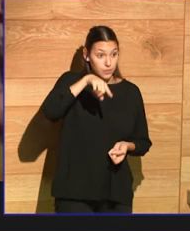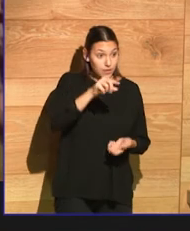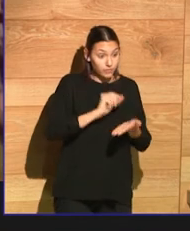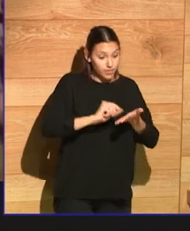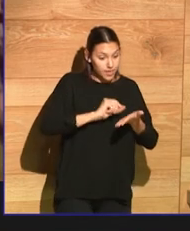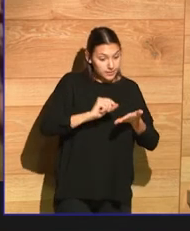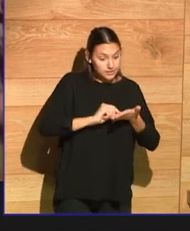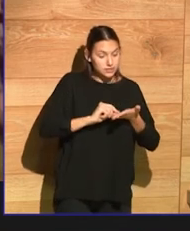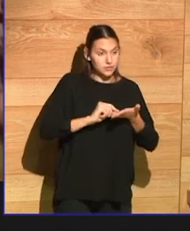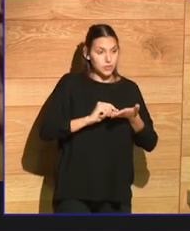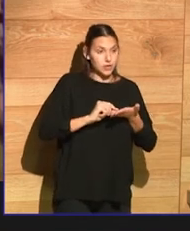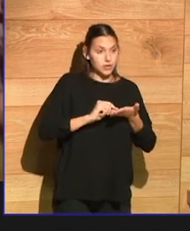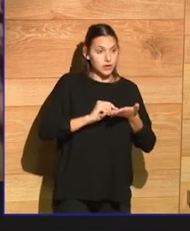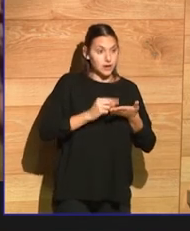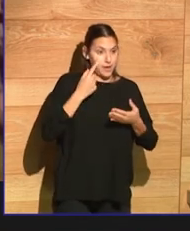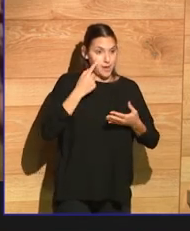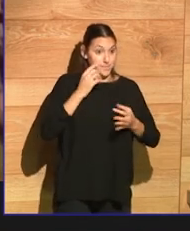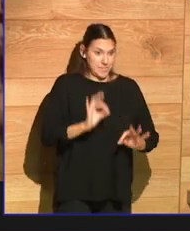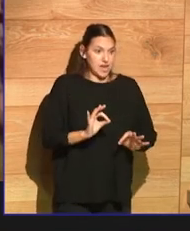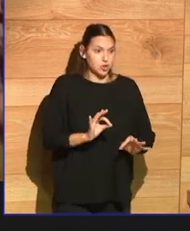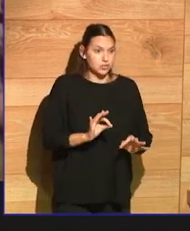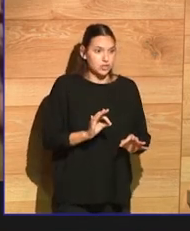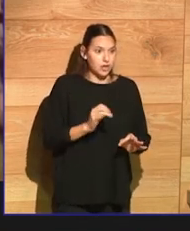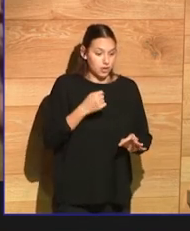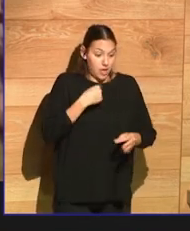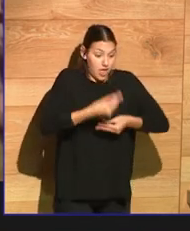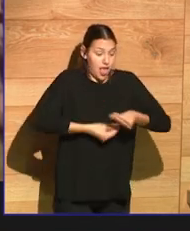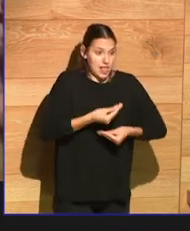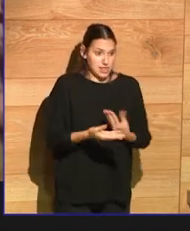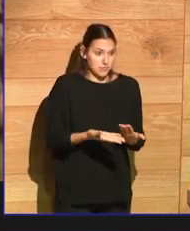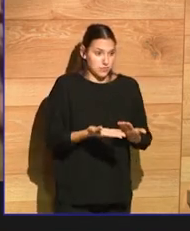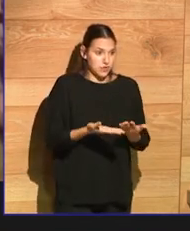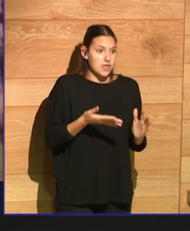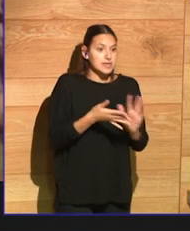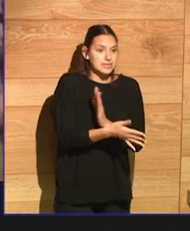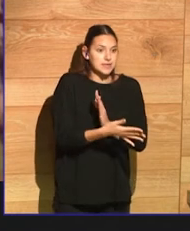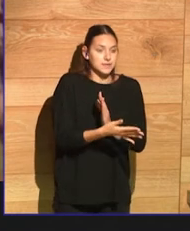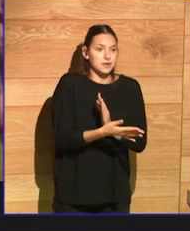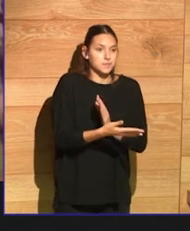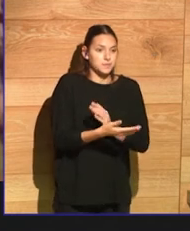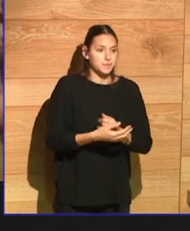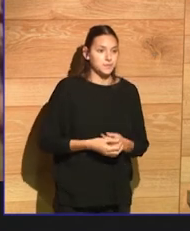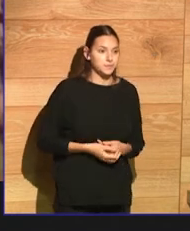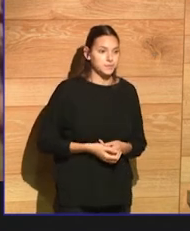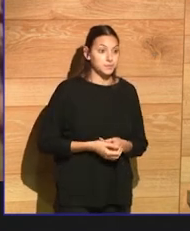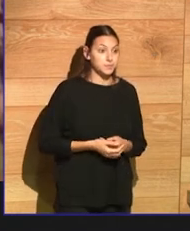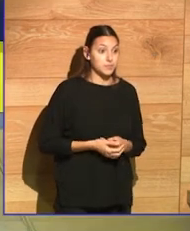unresolved, but it has to be very charming at the first. Otherwise, no one would go there.